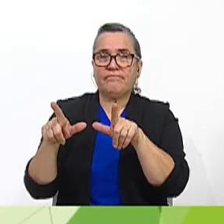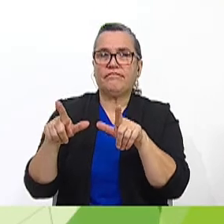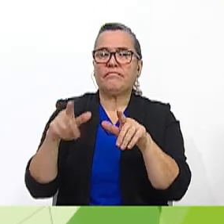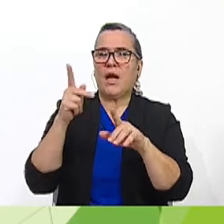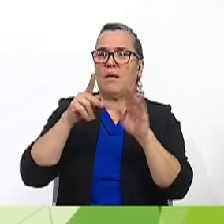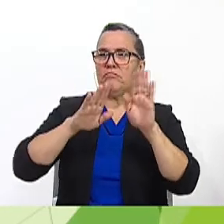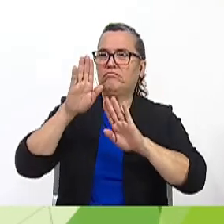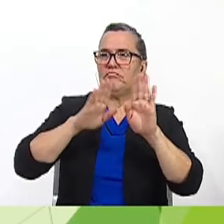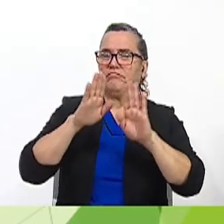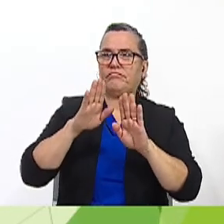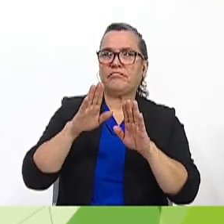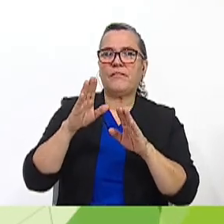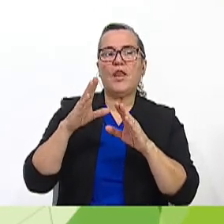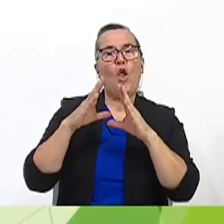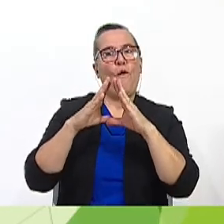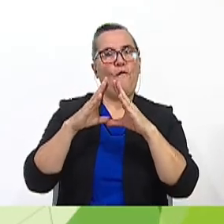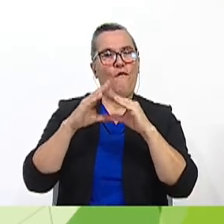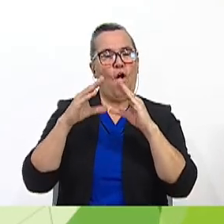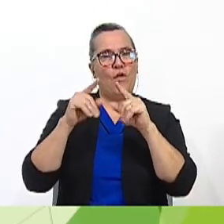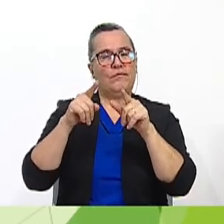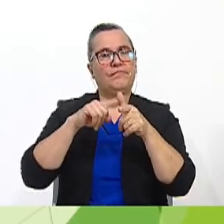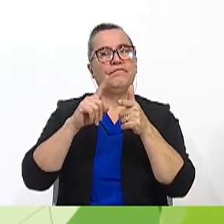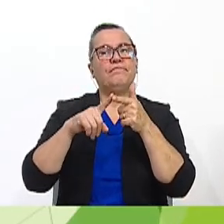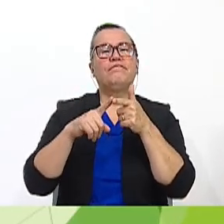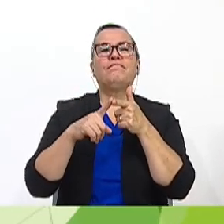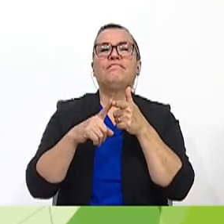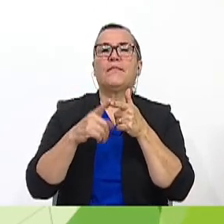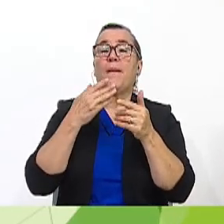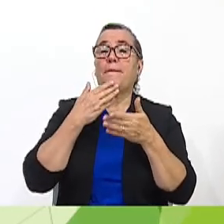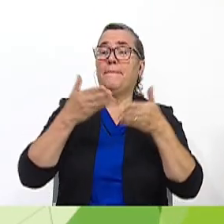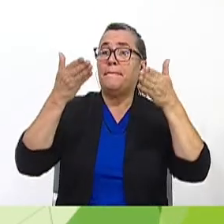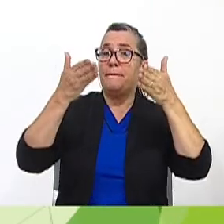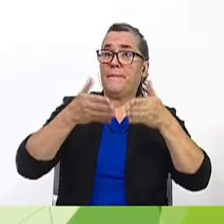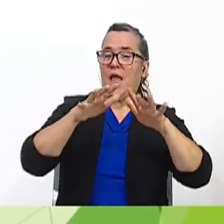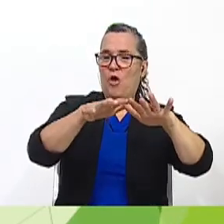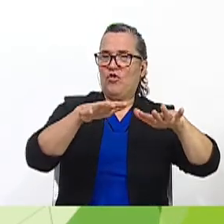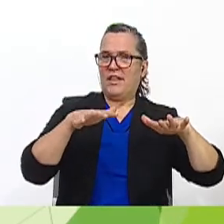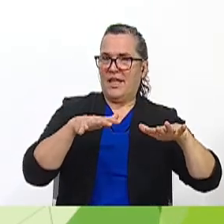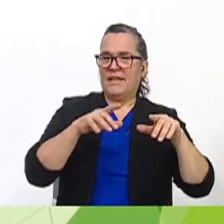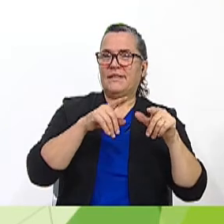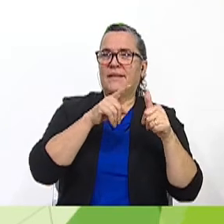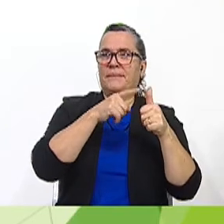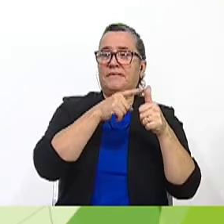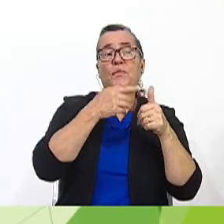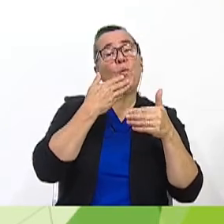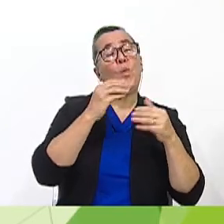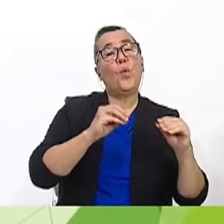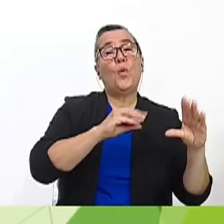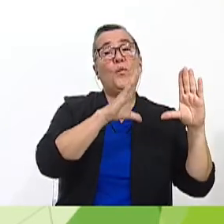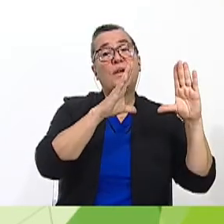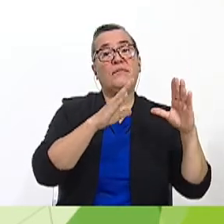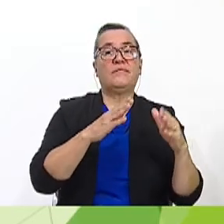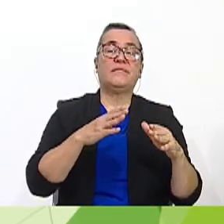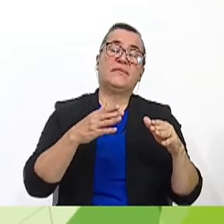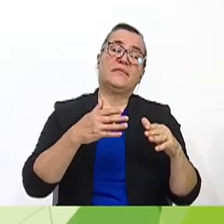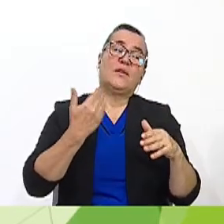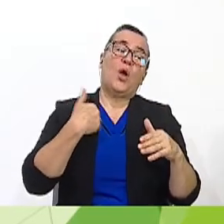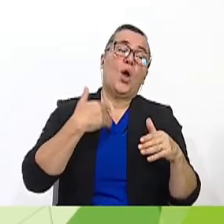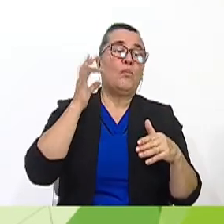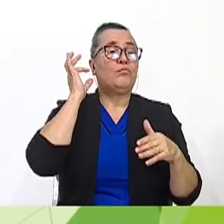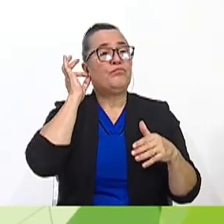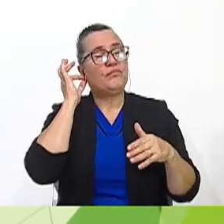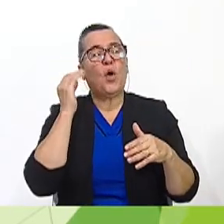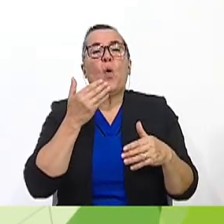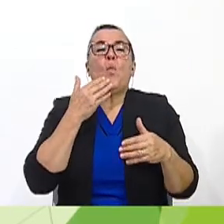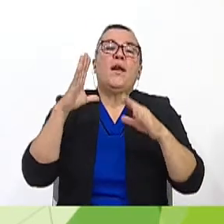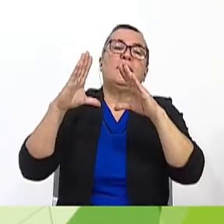the forum. Well, remember, first of all, you are going to welcome your audience. For example, good morning, ladies and gentlemen, good